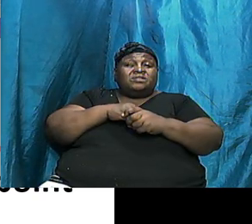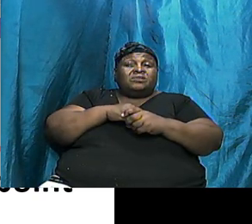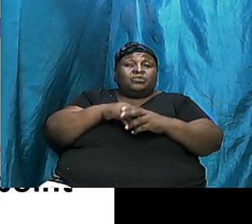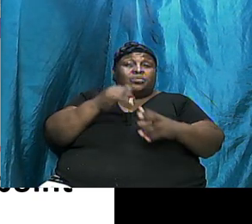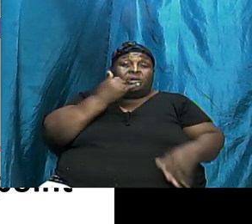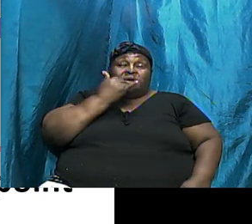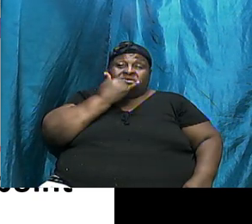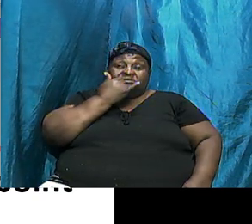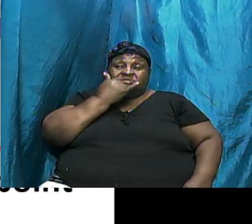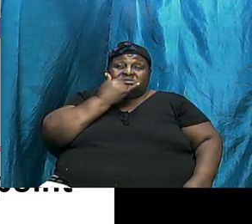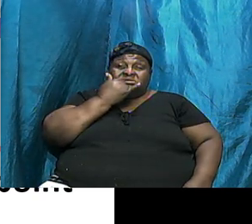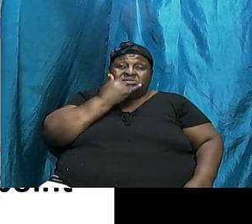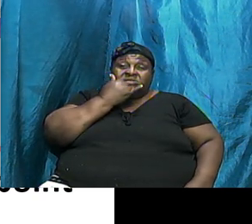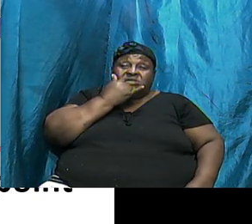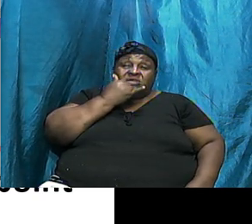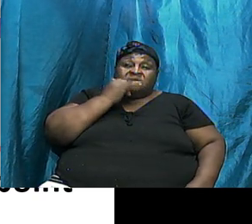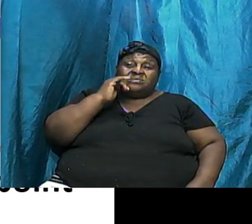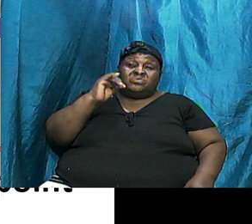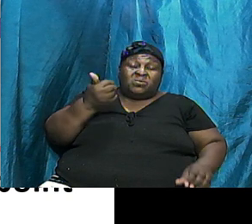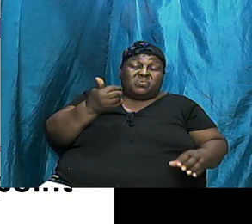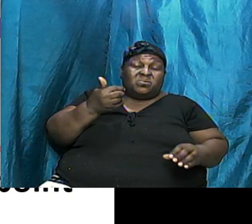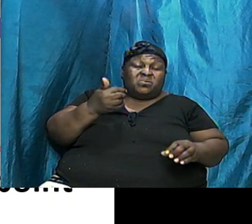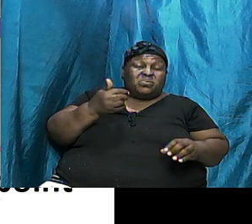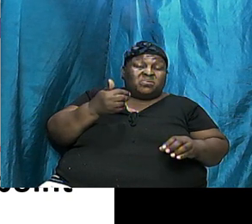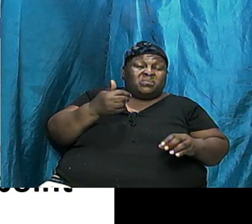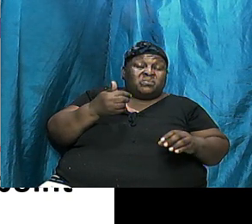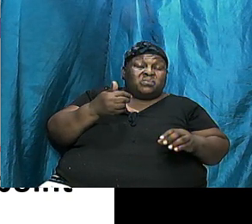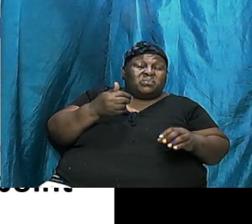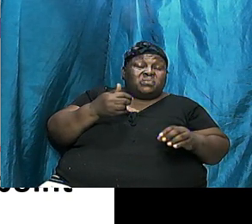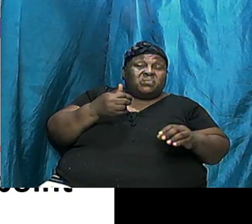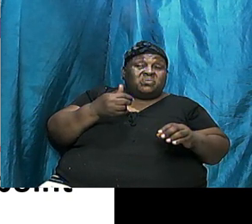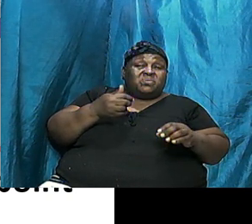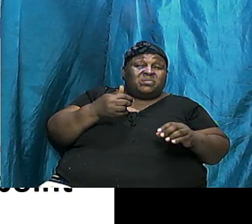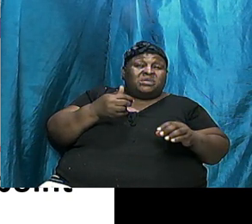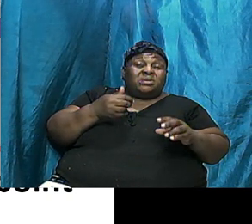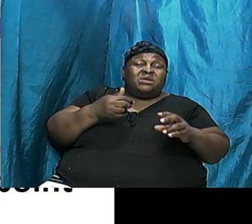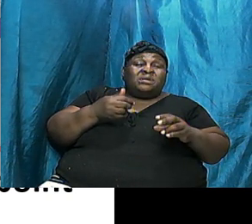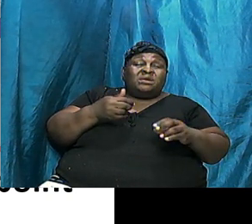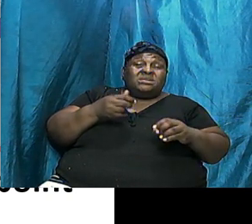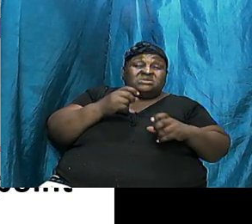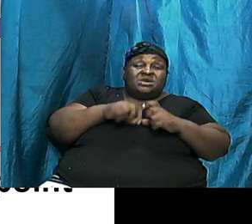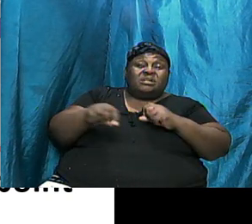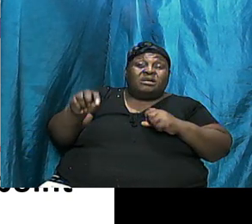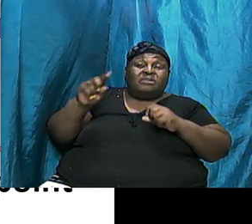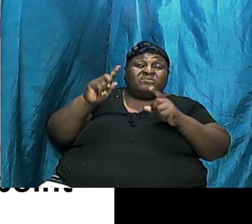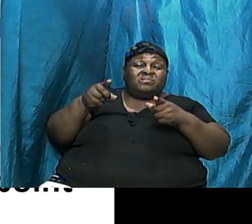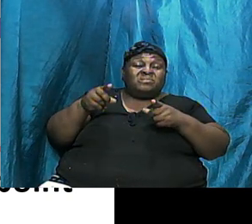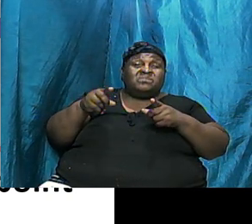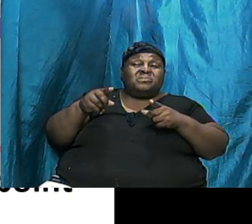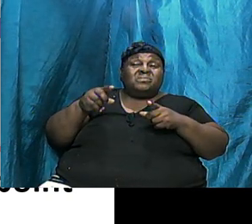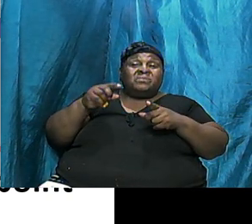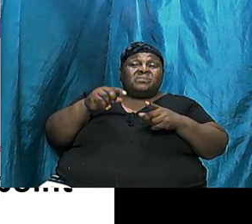Now Defying The Word Of God Instead Of Going Across The Whole Earth They